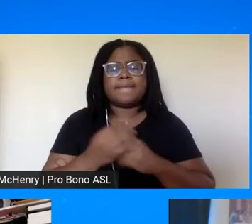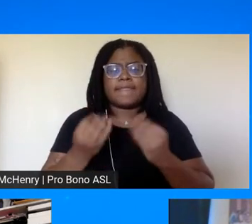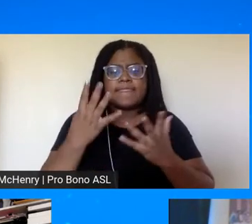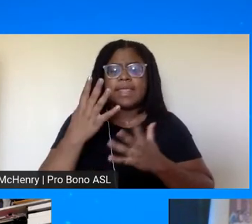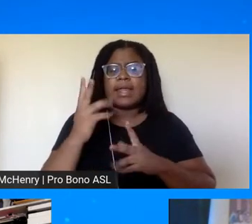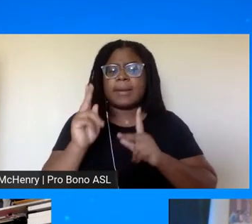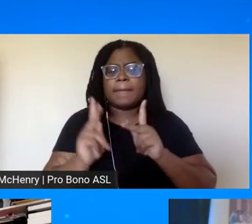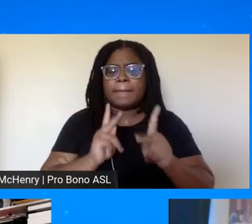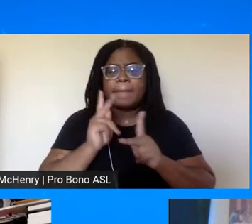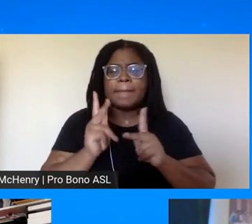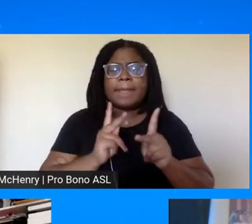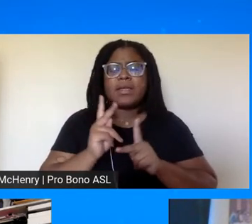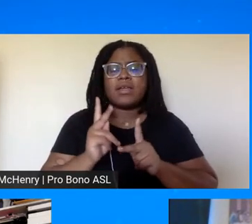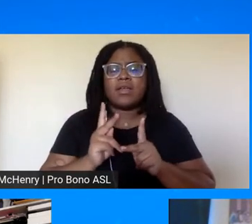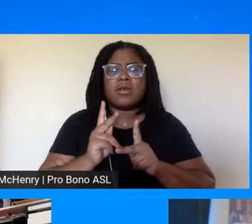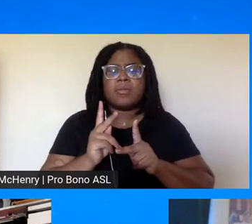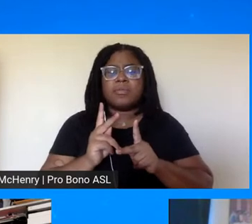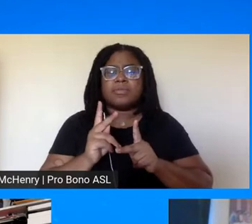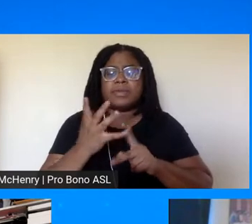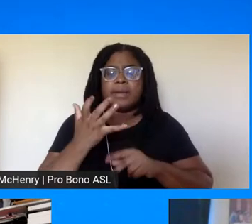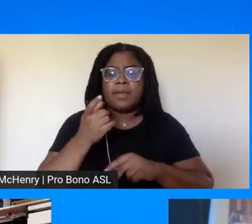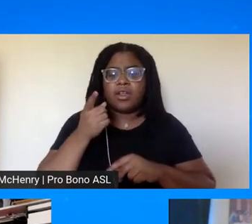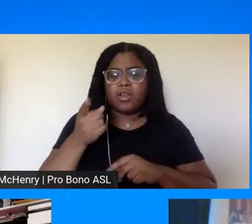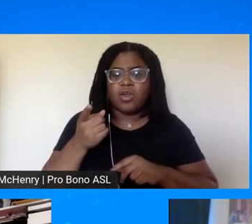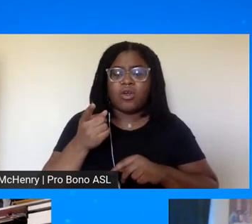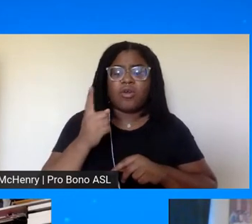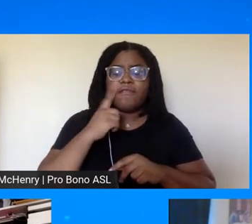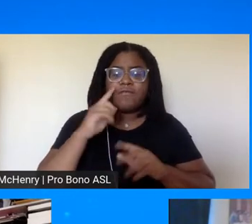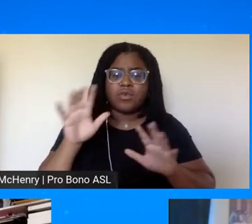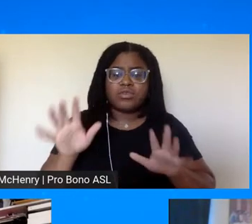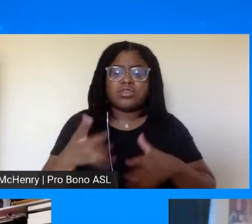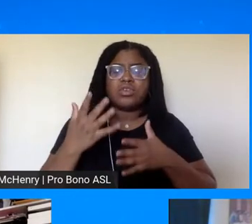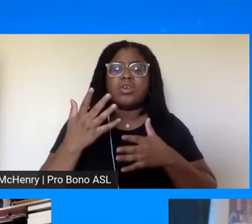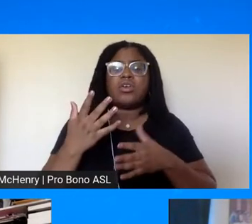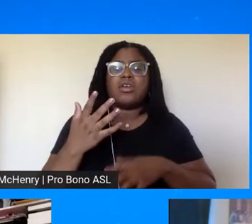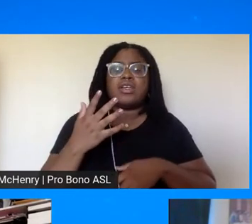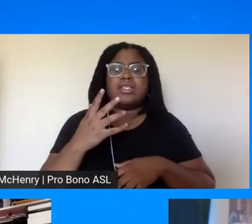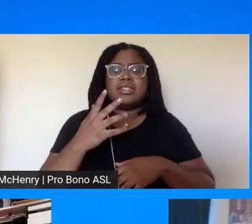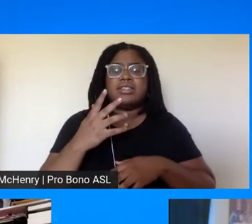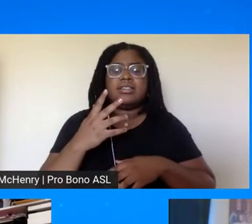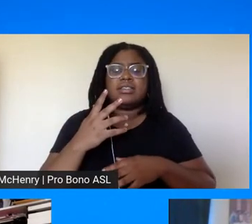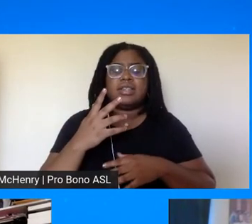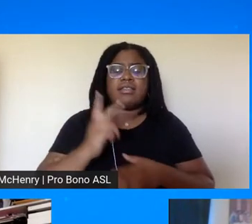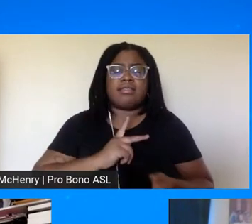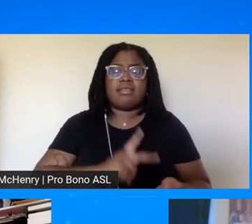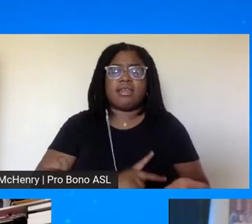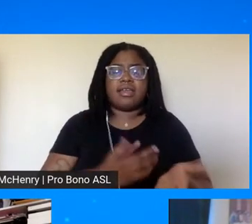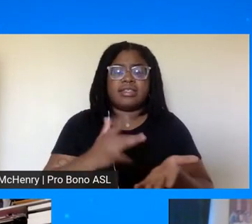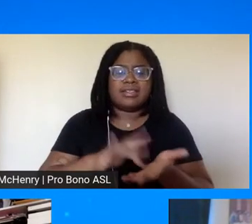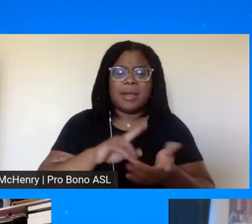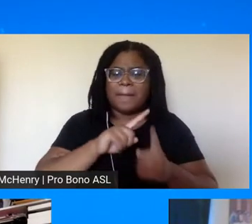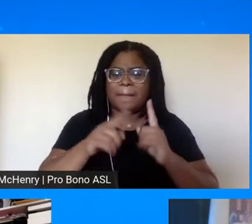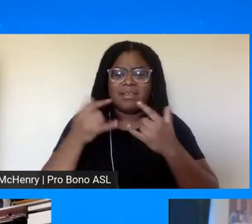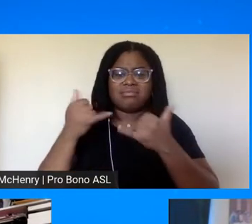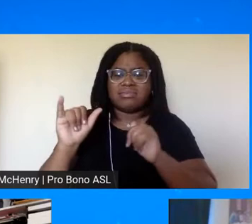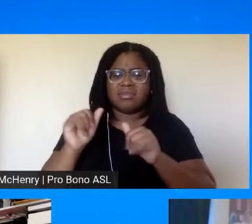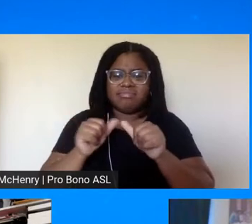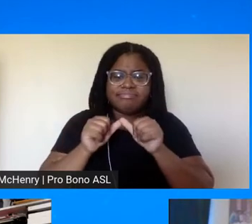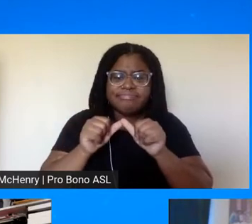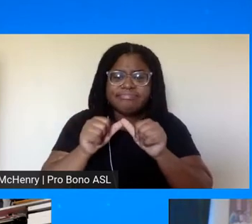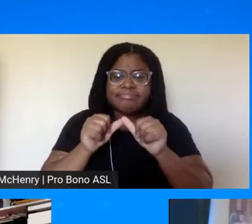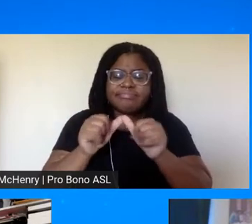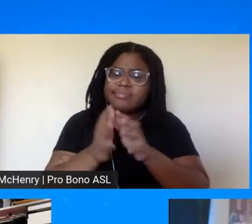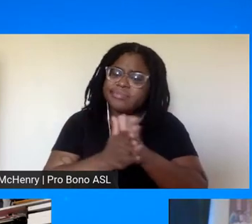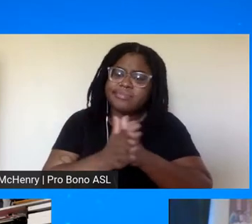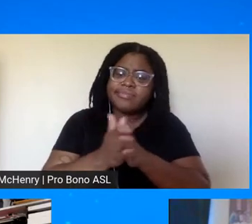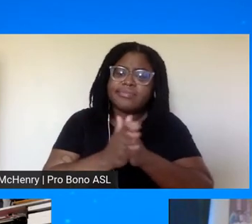starting that institute the king center i saw how she was able to uh be persistent and passionate and she